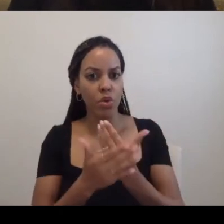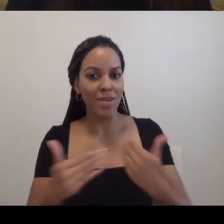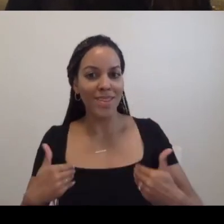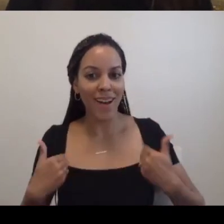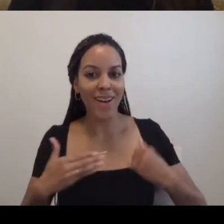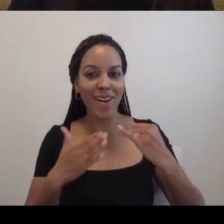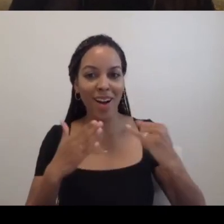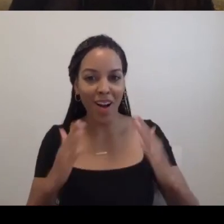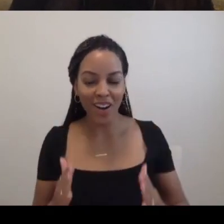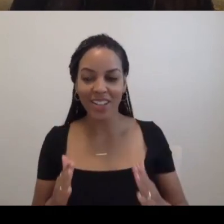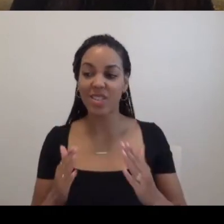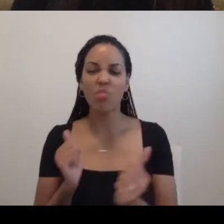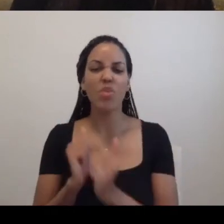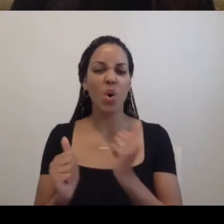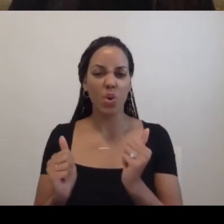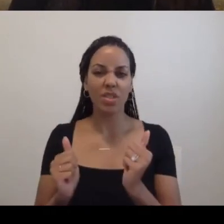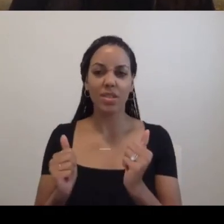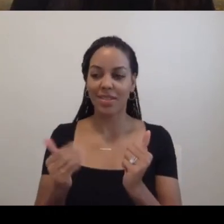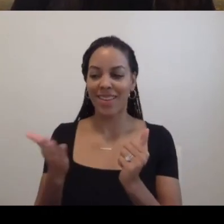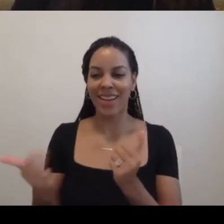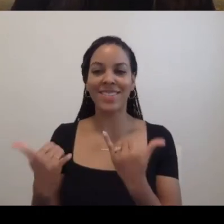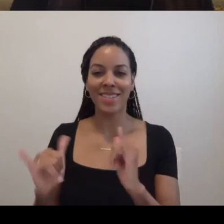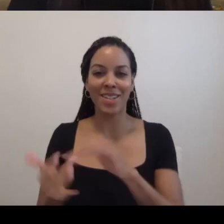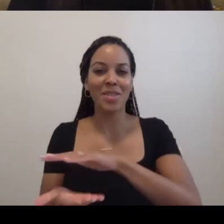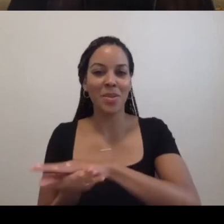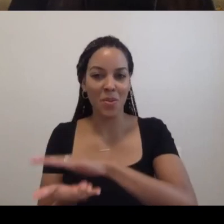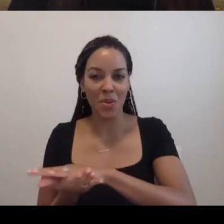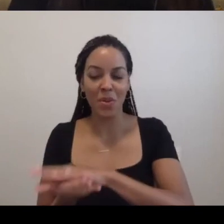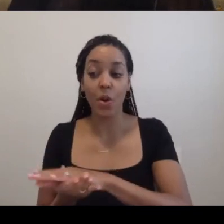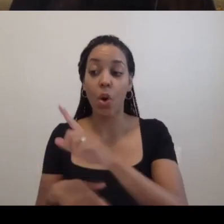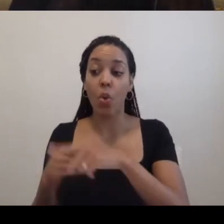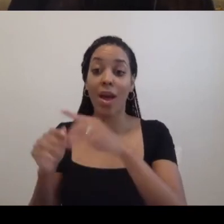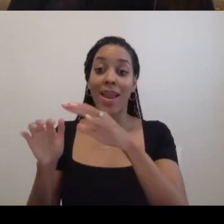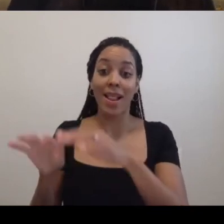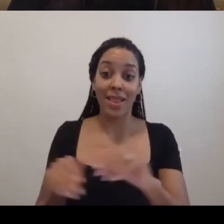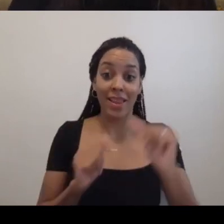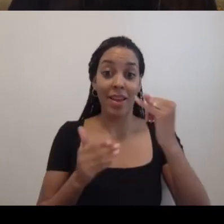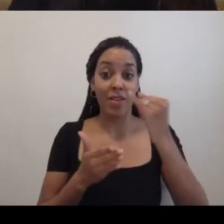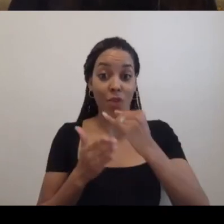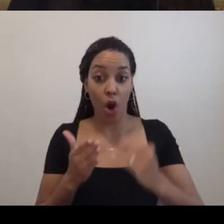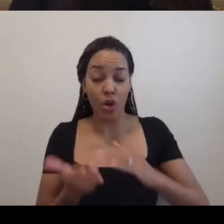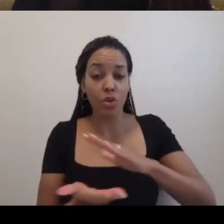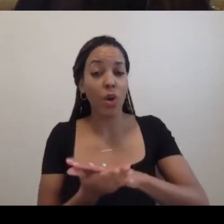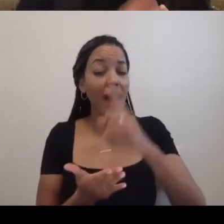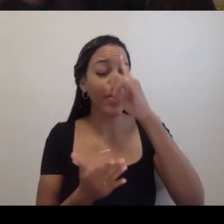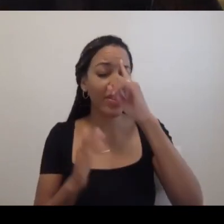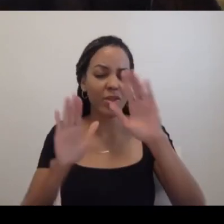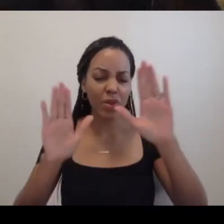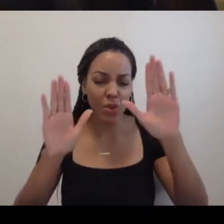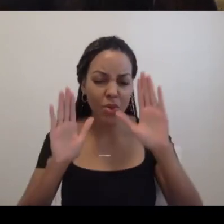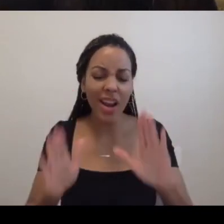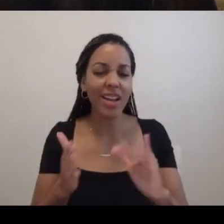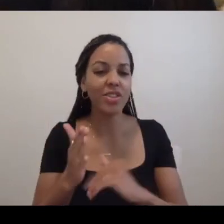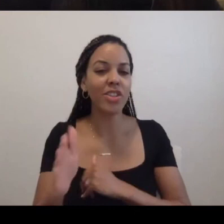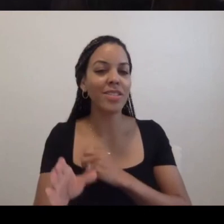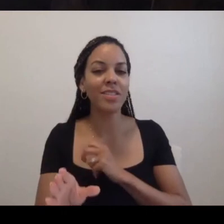most ones that are in the school, when they left the art school, I think it's great for them to just jump into